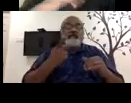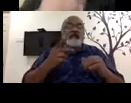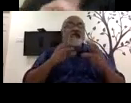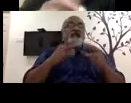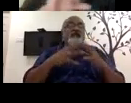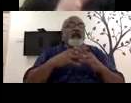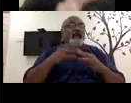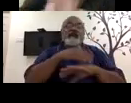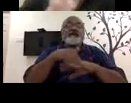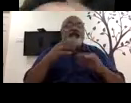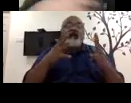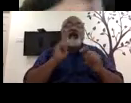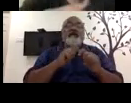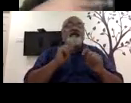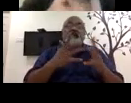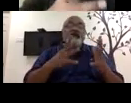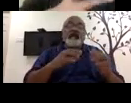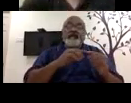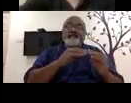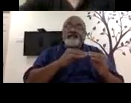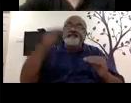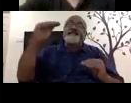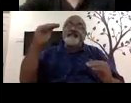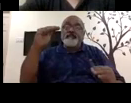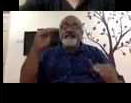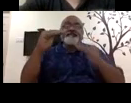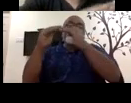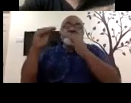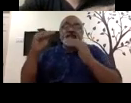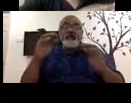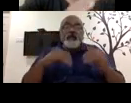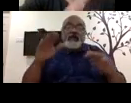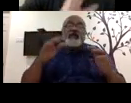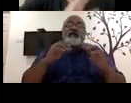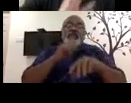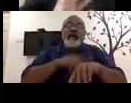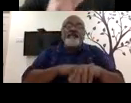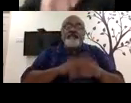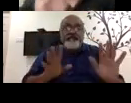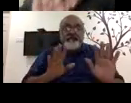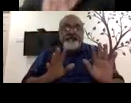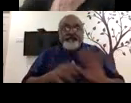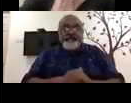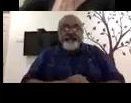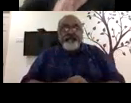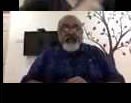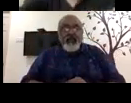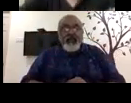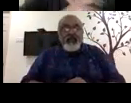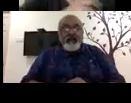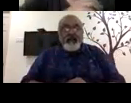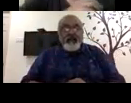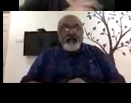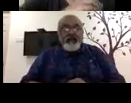uh, inbound, uh, your, maybe the job enrichment is limited, et cetera. Okay. So we see what